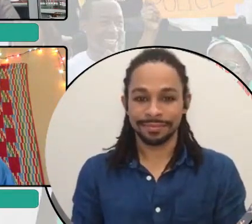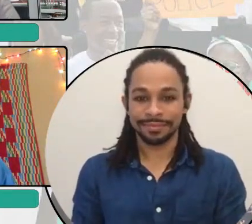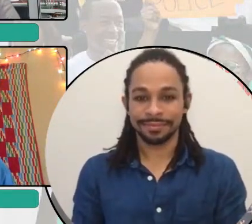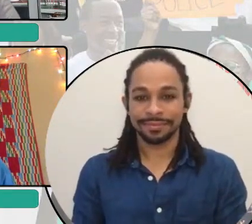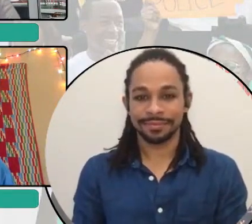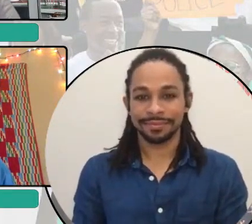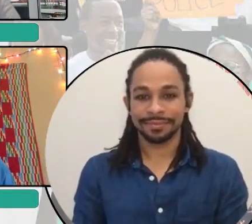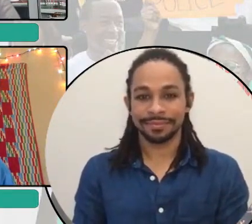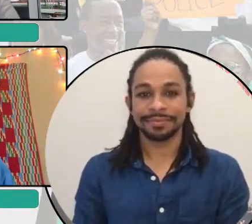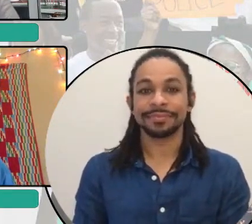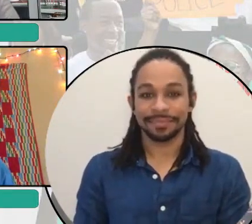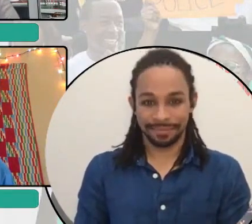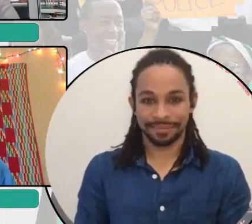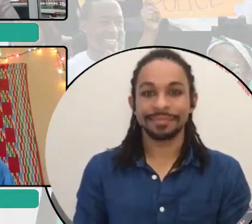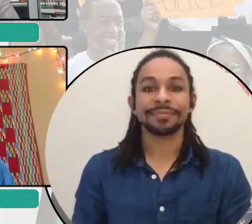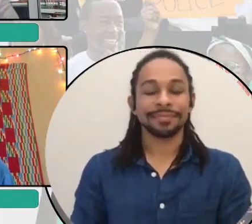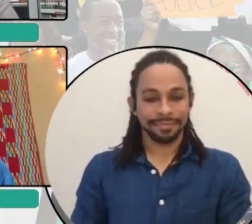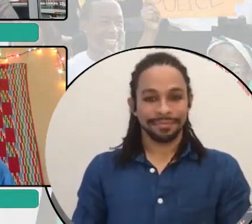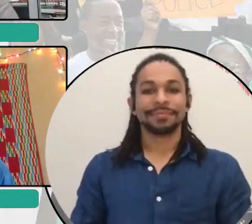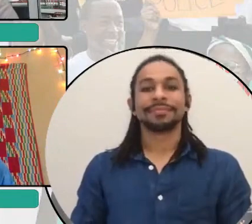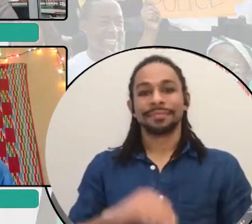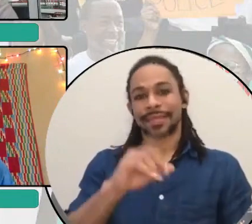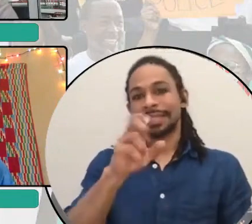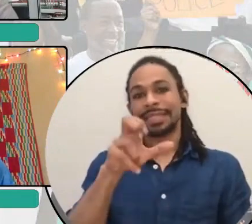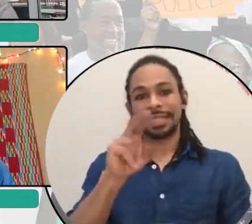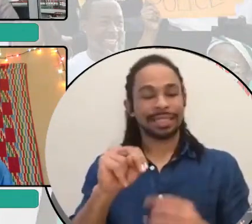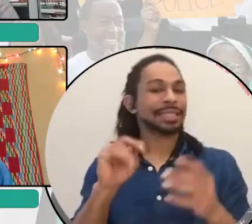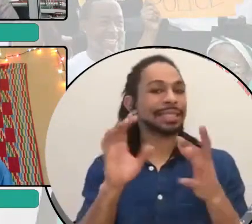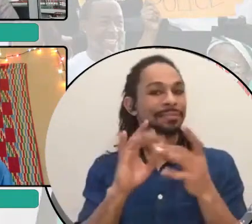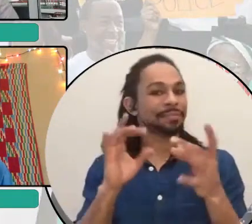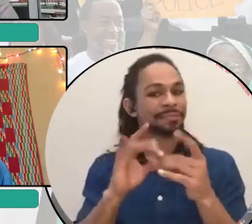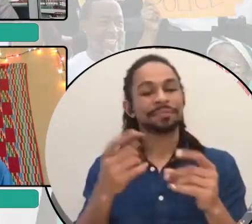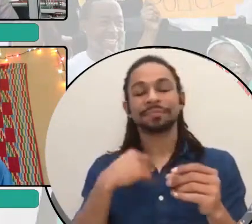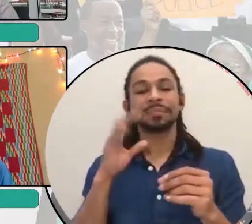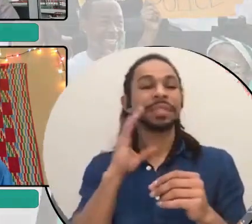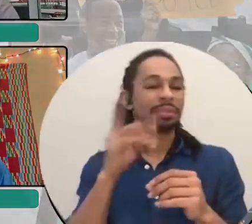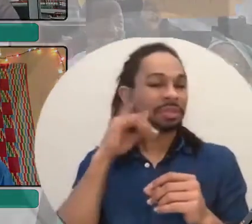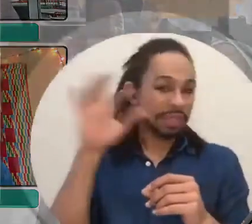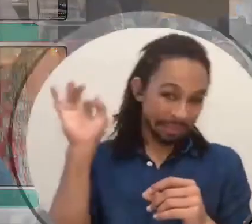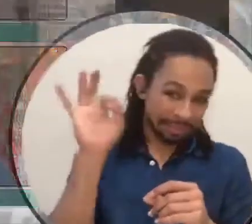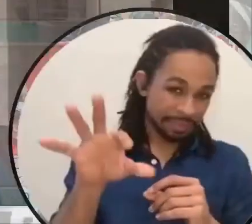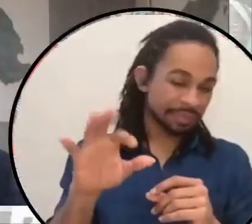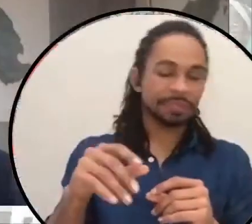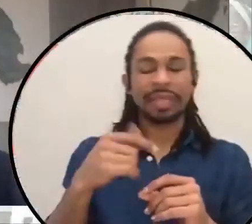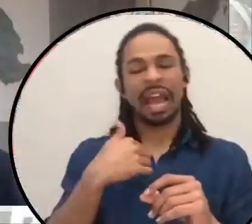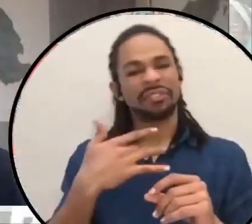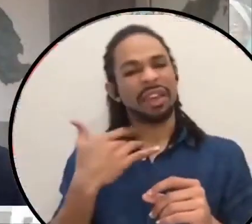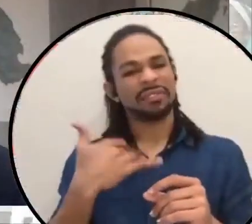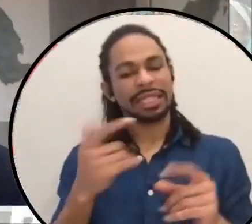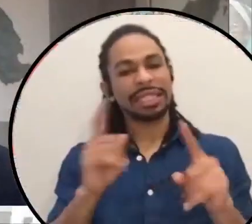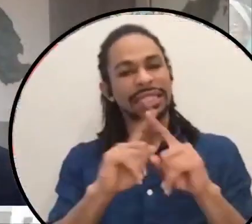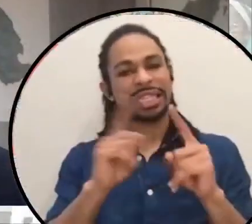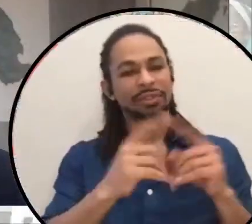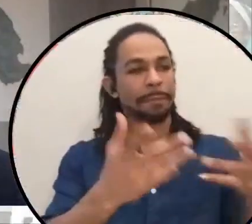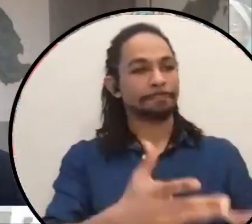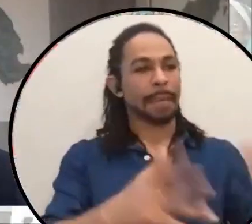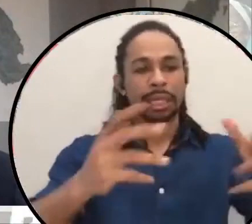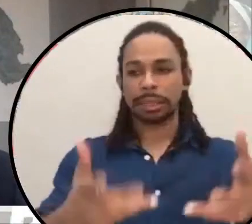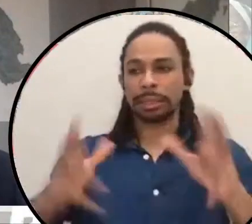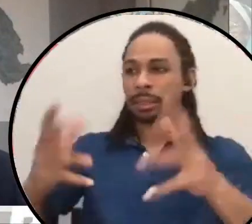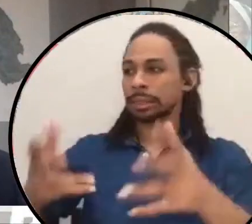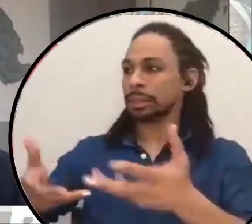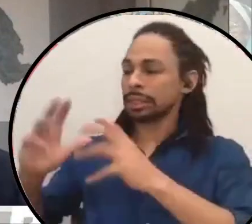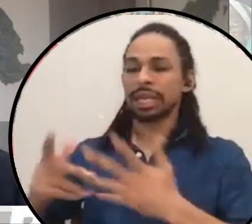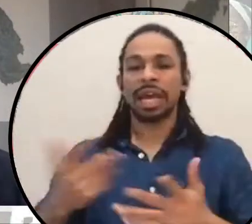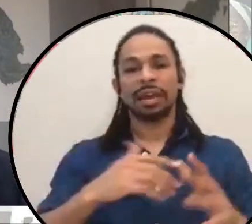I'll just jump in briefly to say, I feel like there's, like, some different buckets of, of things that I think of as abolitionist work.